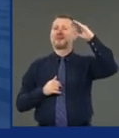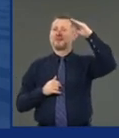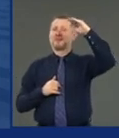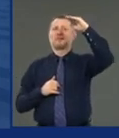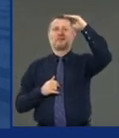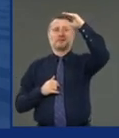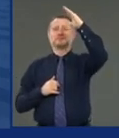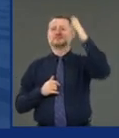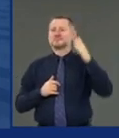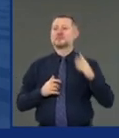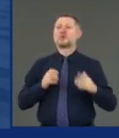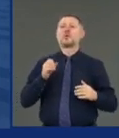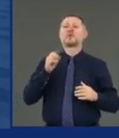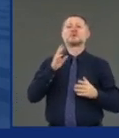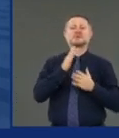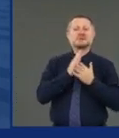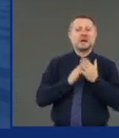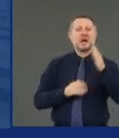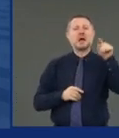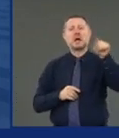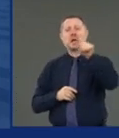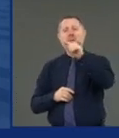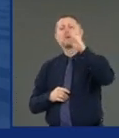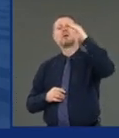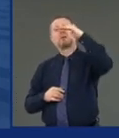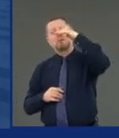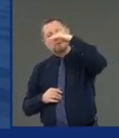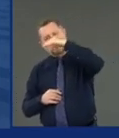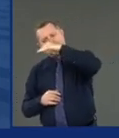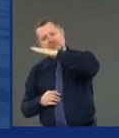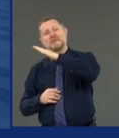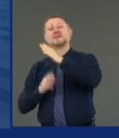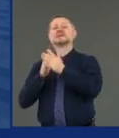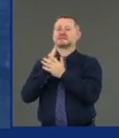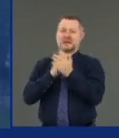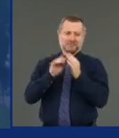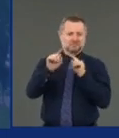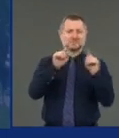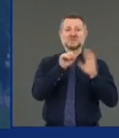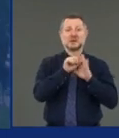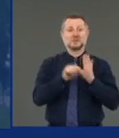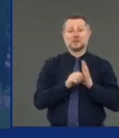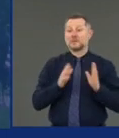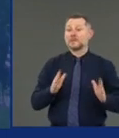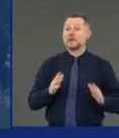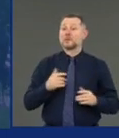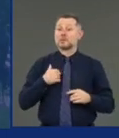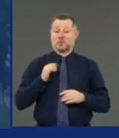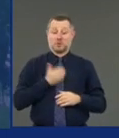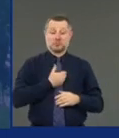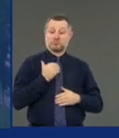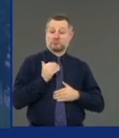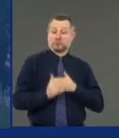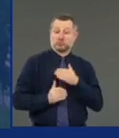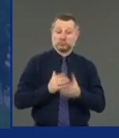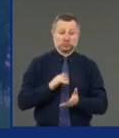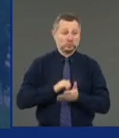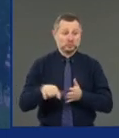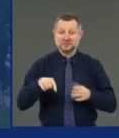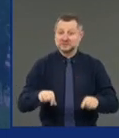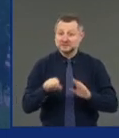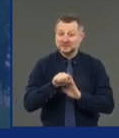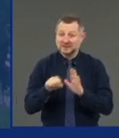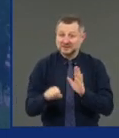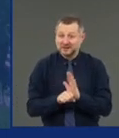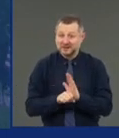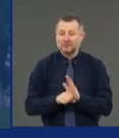just starting to flatten. So we're pleased with the progress that we're making in New York, and we're ready to go to